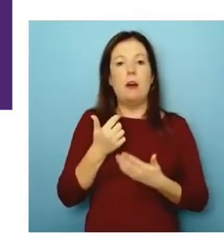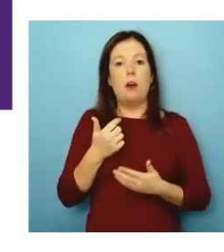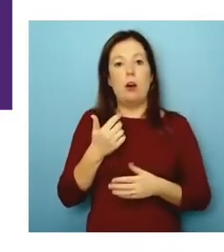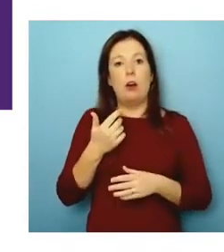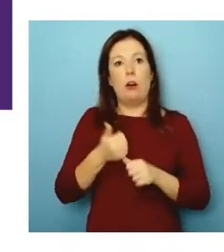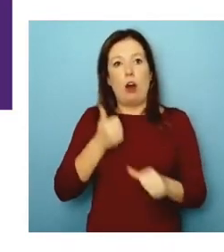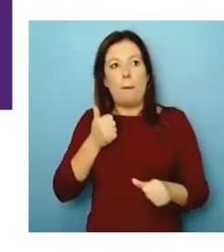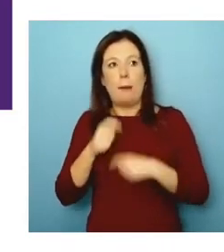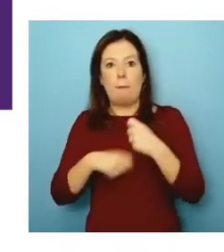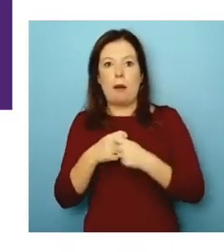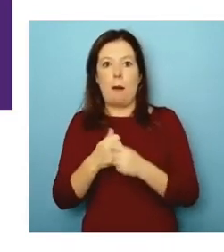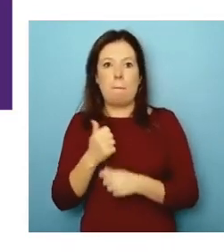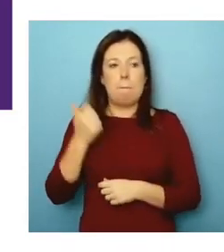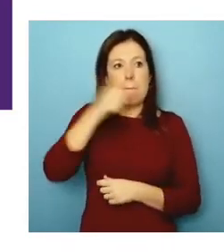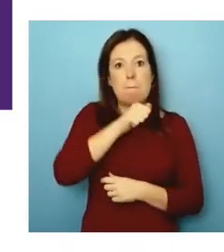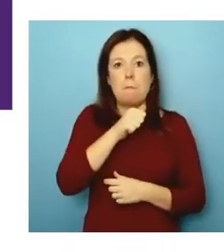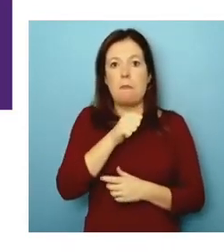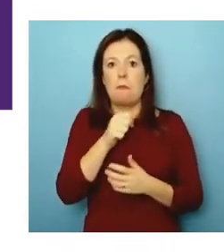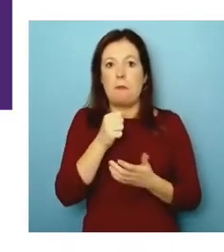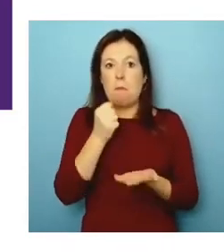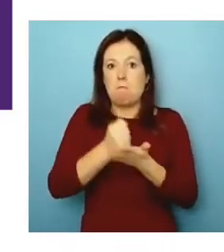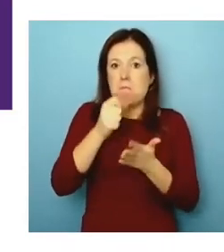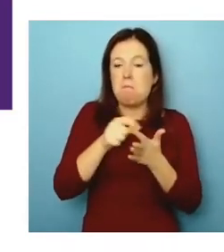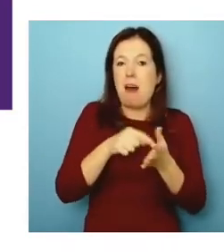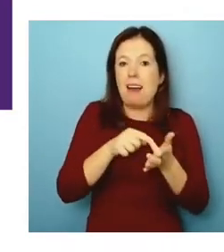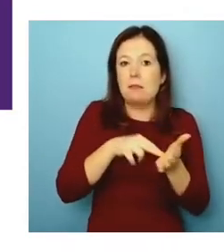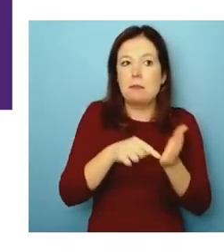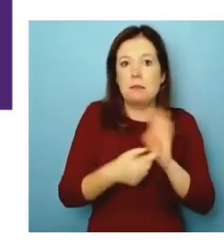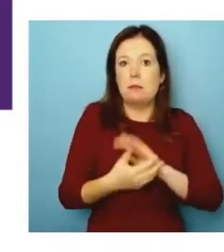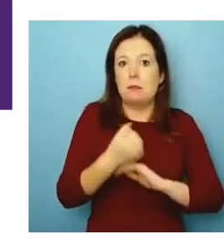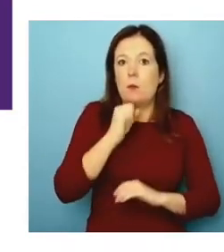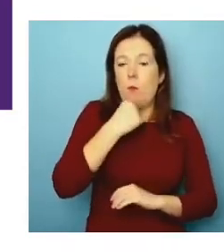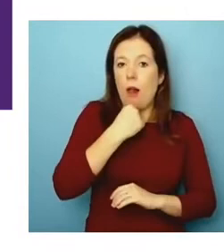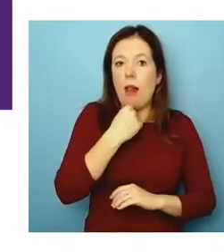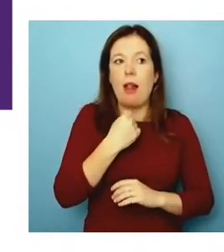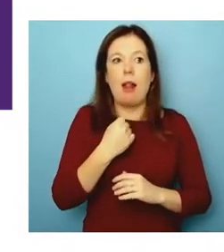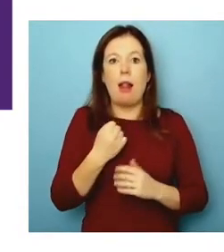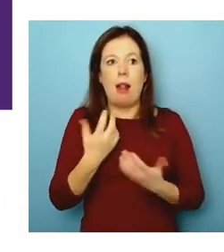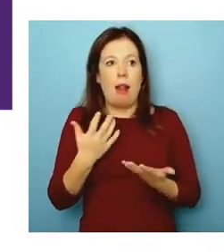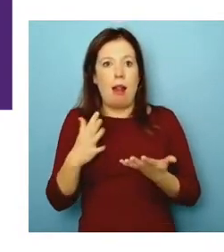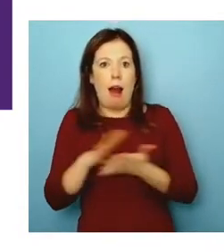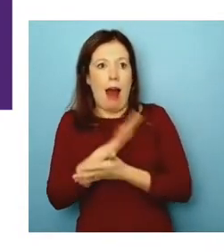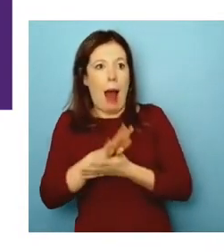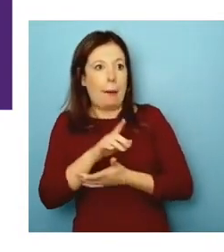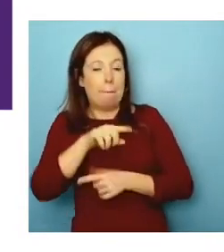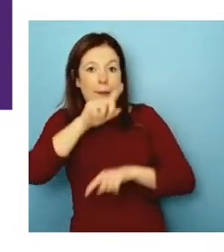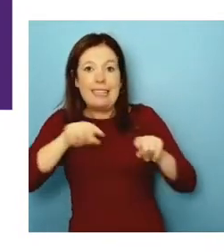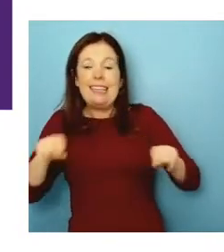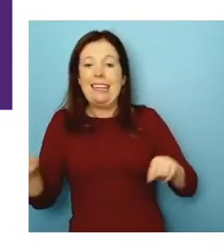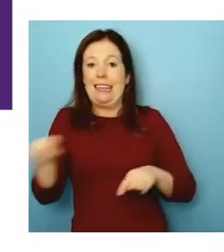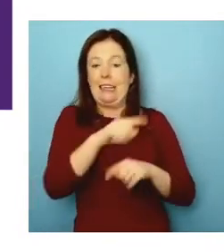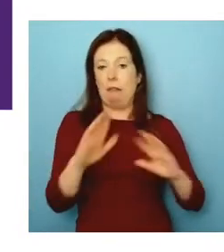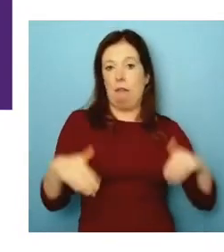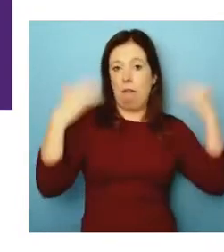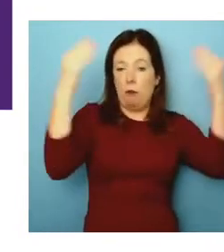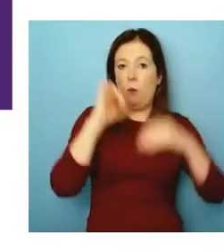more patterns result, the bottom line is affected, the happiness index goes up, all of these things are there.